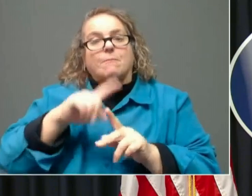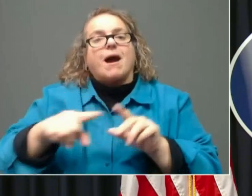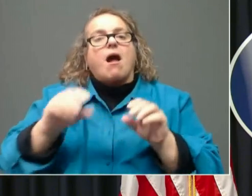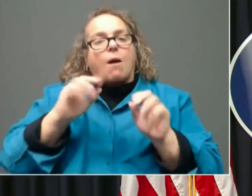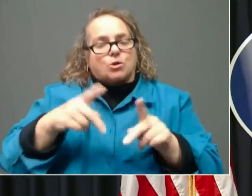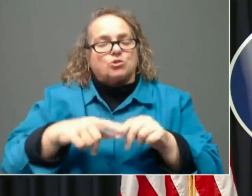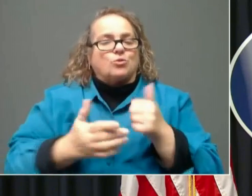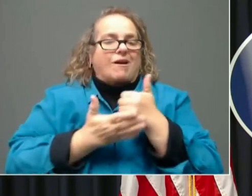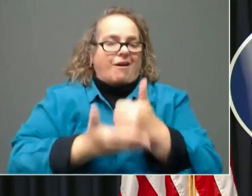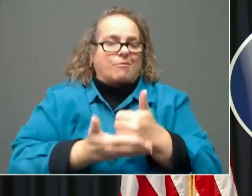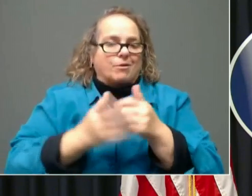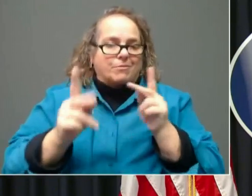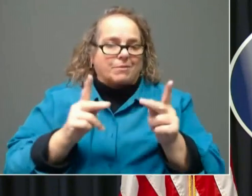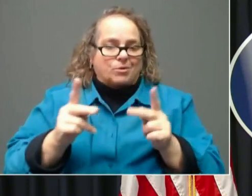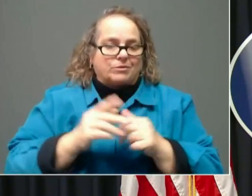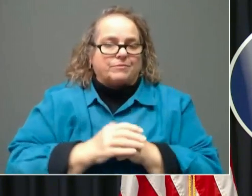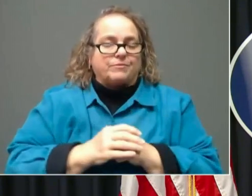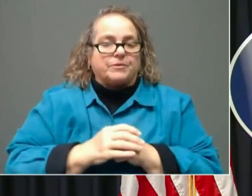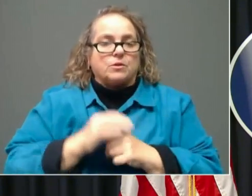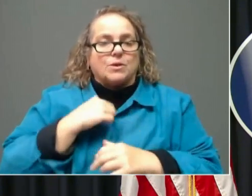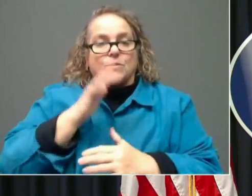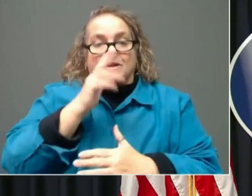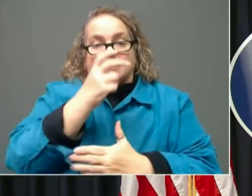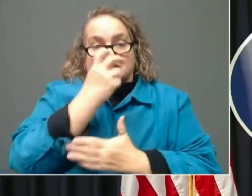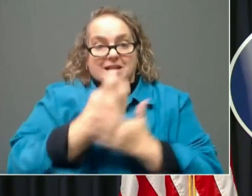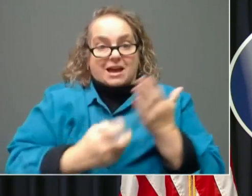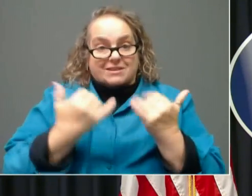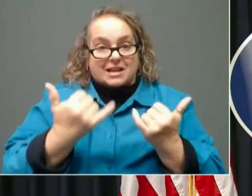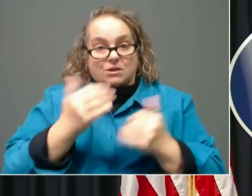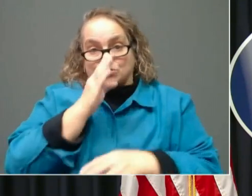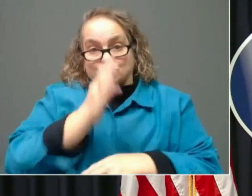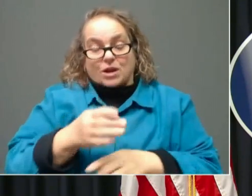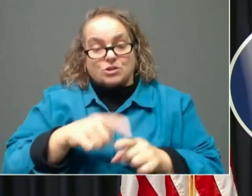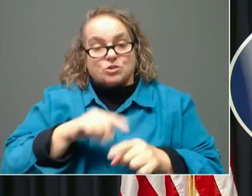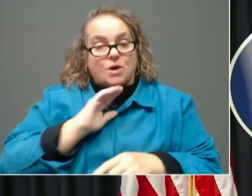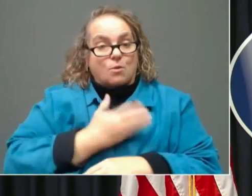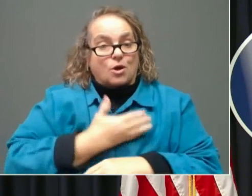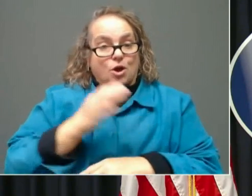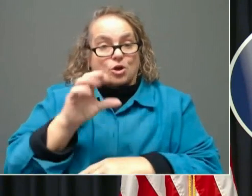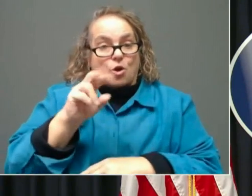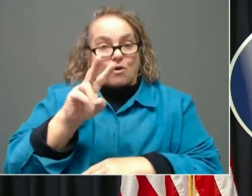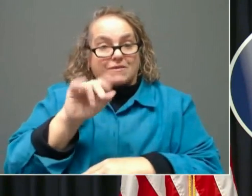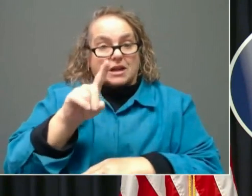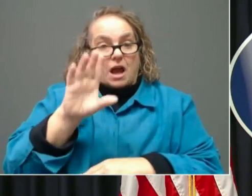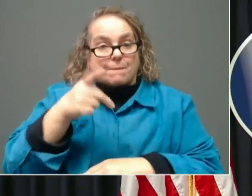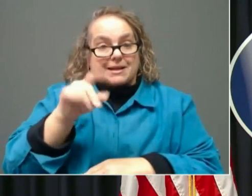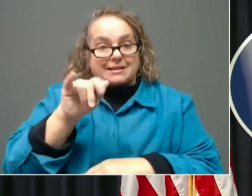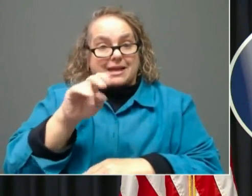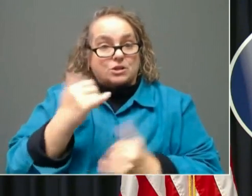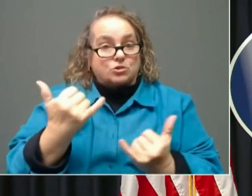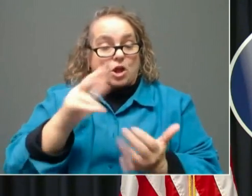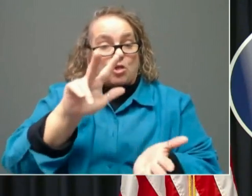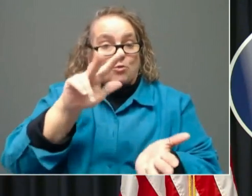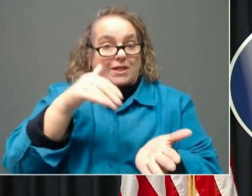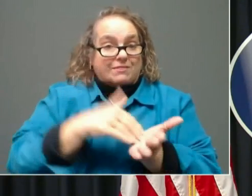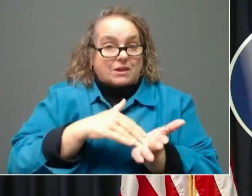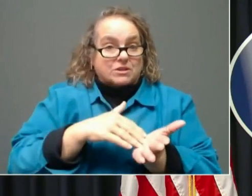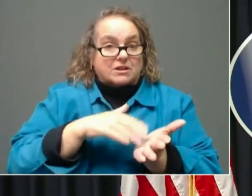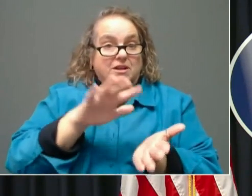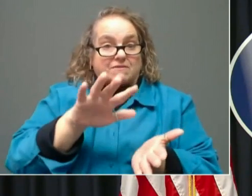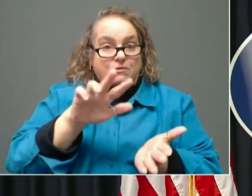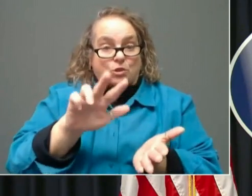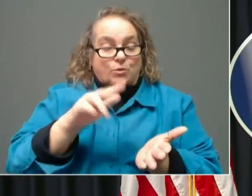All right, we're going to dive right in to our COVID update. Today we're reporting 3,053 new cases.